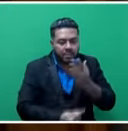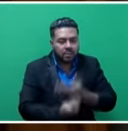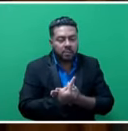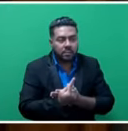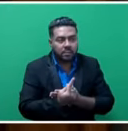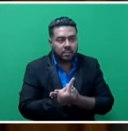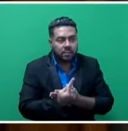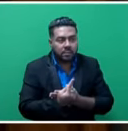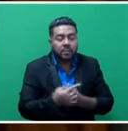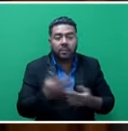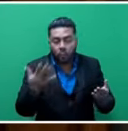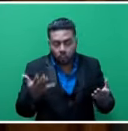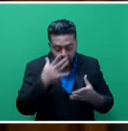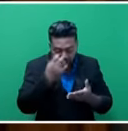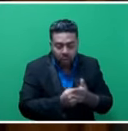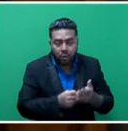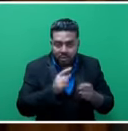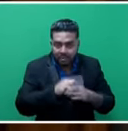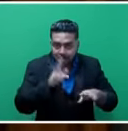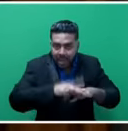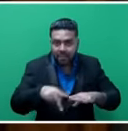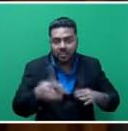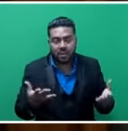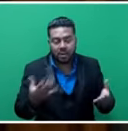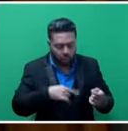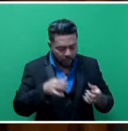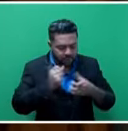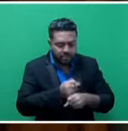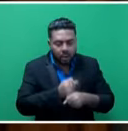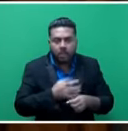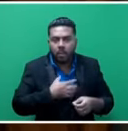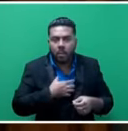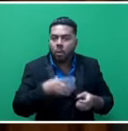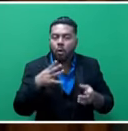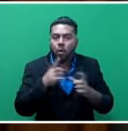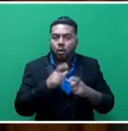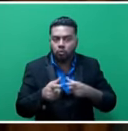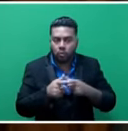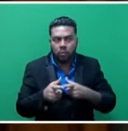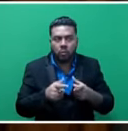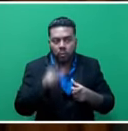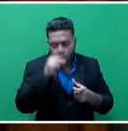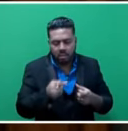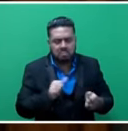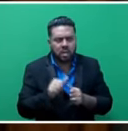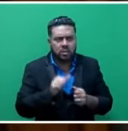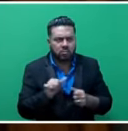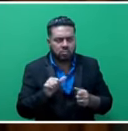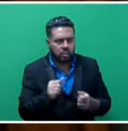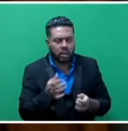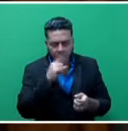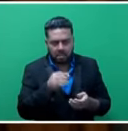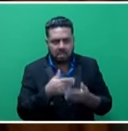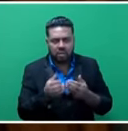can assure the House that with tighter controls and more compliance, we are now in a better position to manage